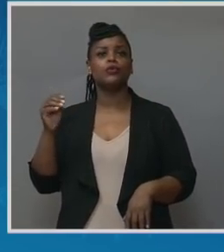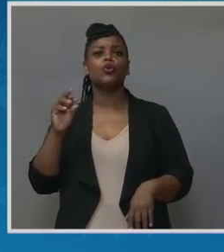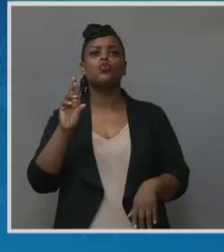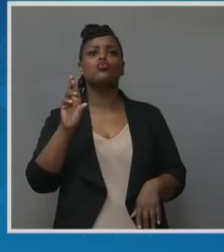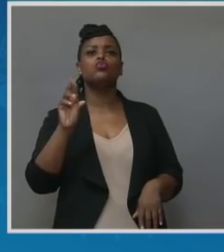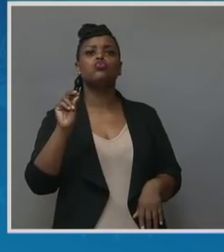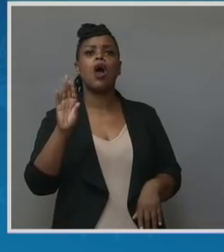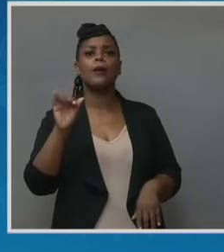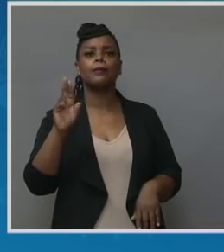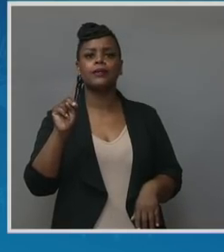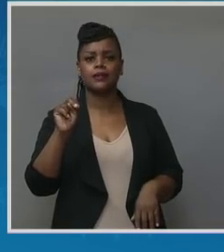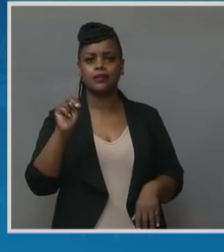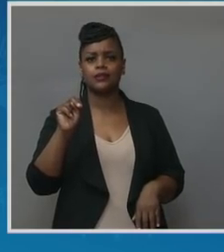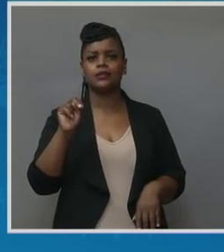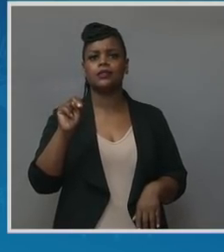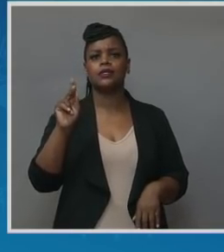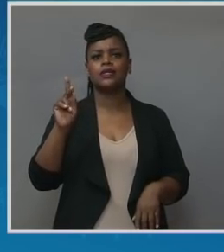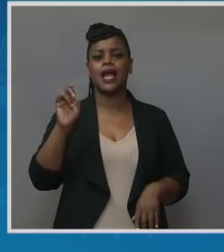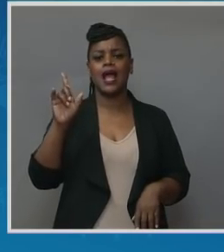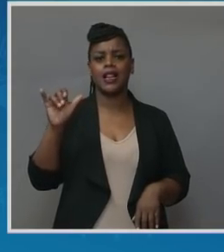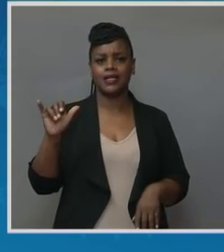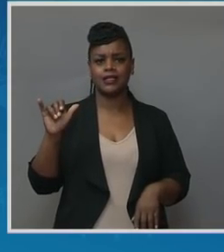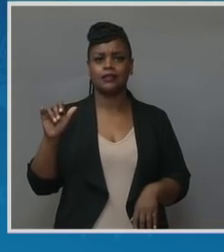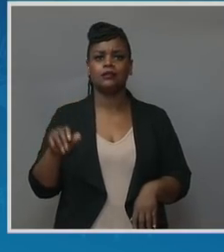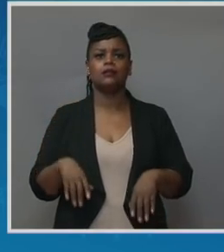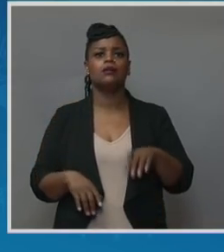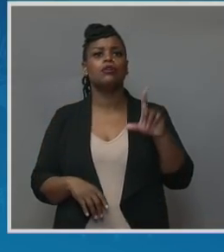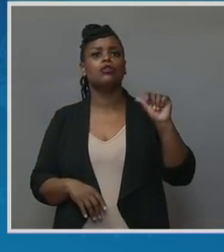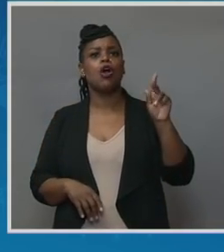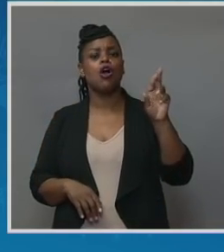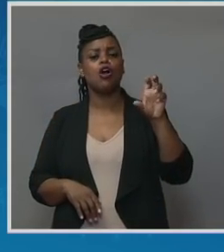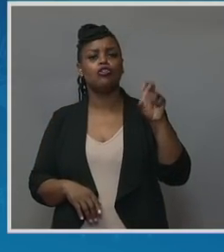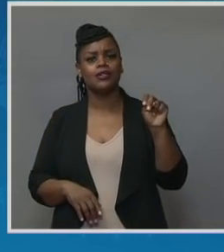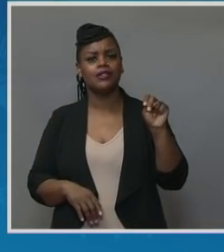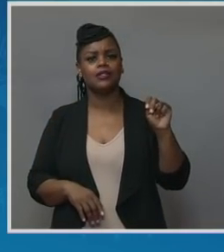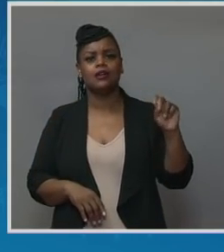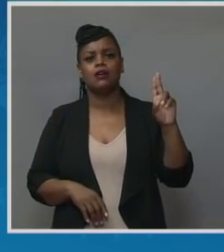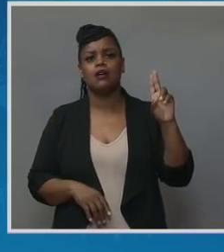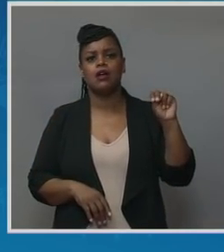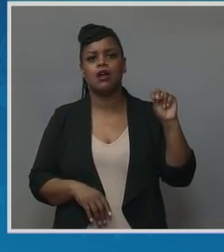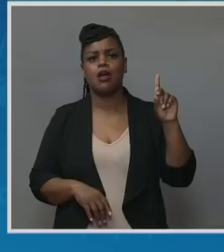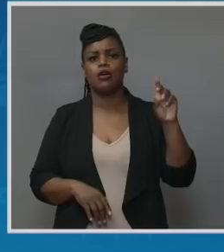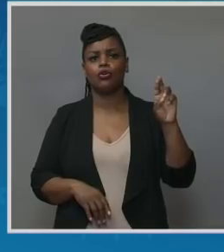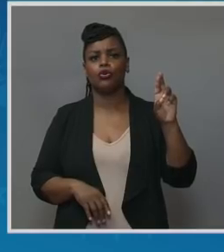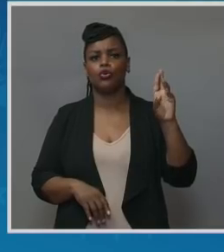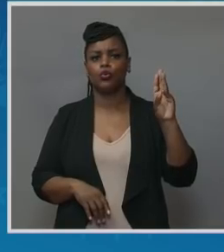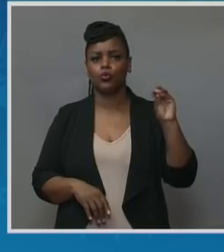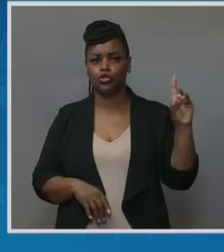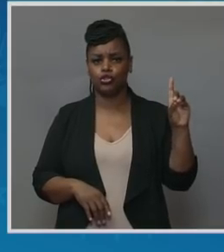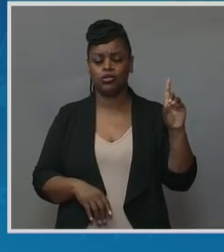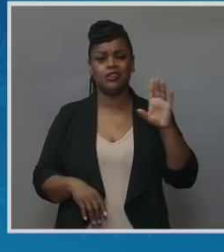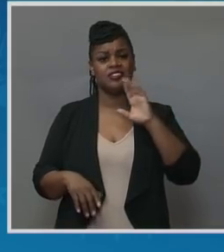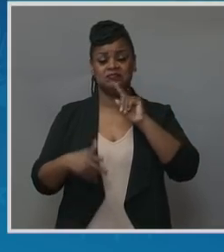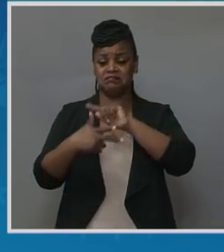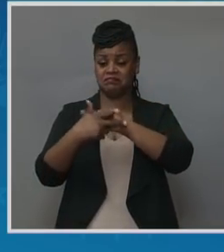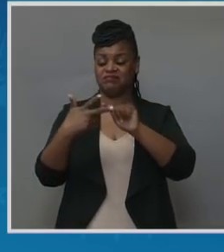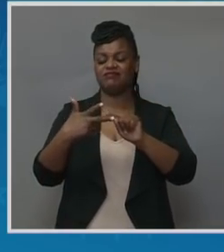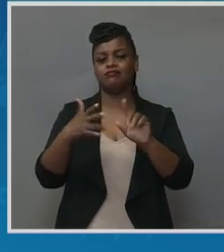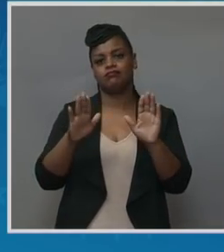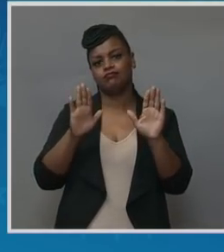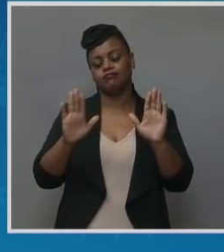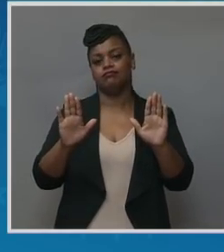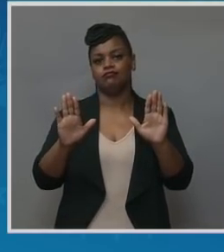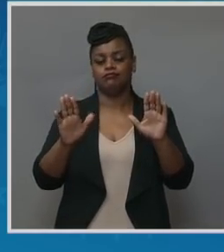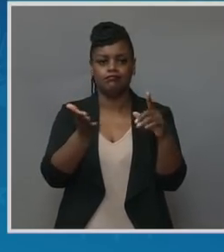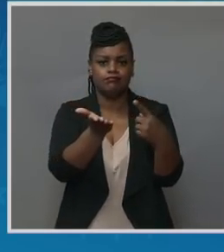Adams, and Congresswoman Lauren Underwood. They have been extraordinary. And again, highlighting the fact